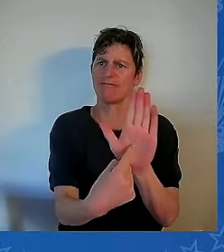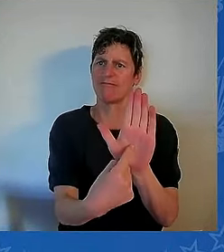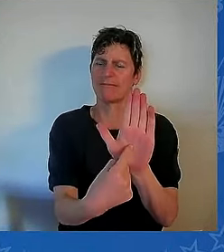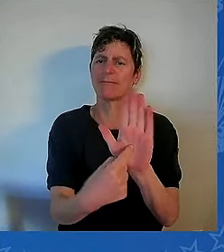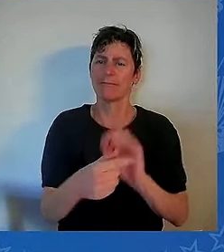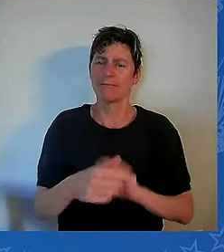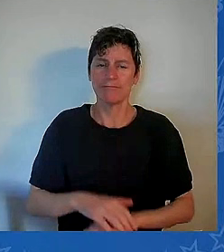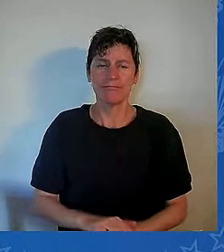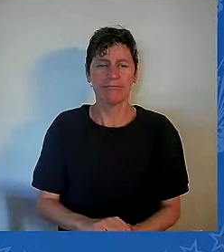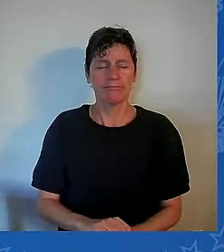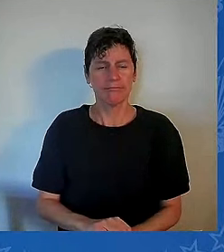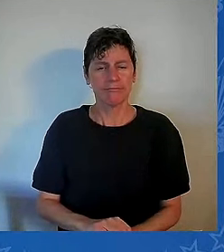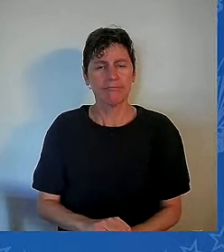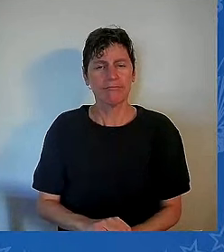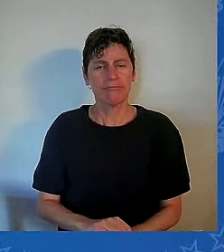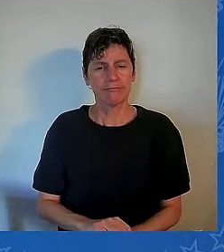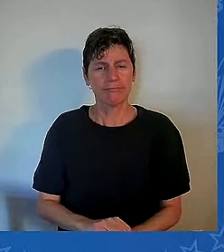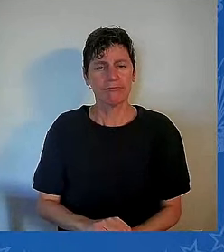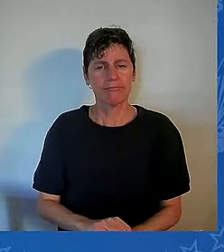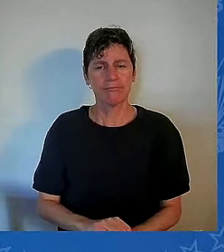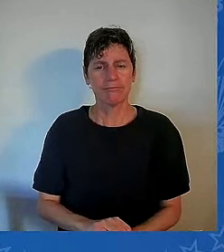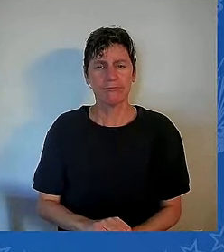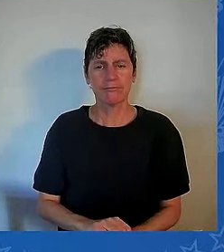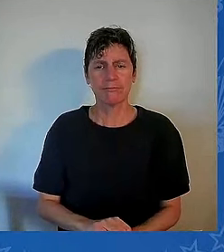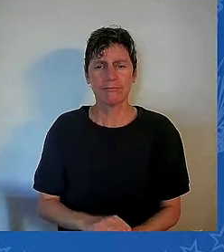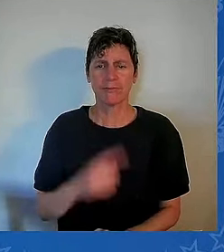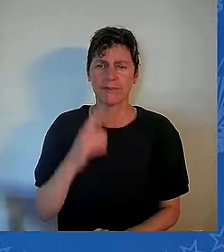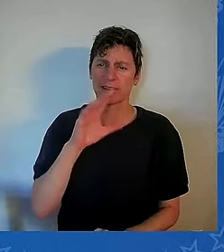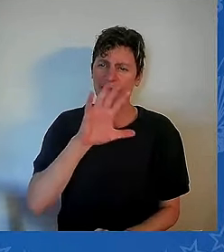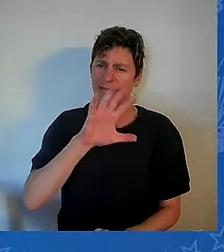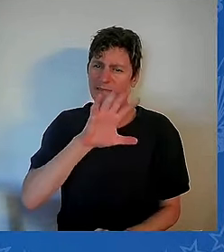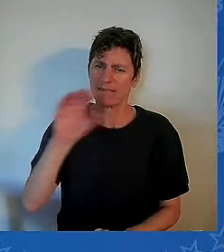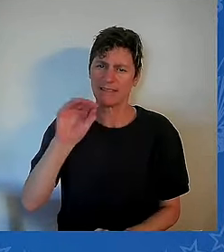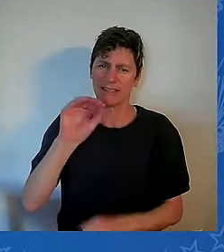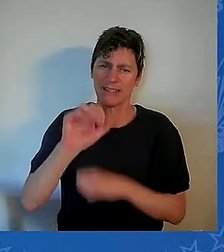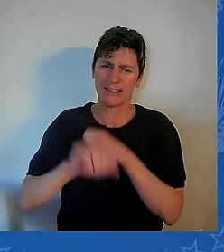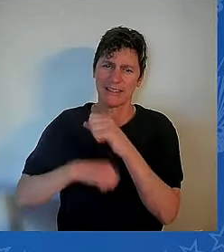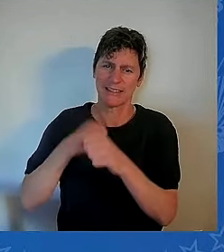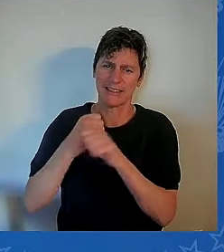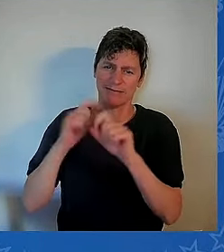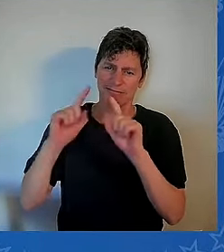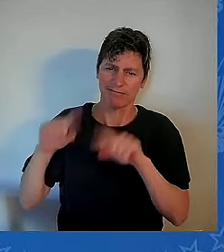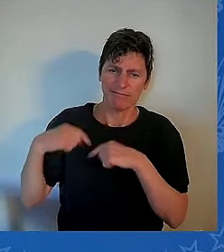Ethel's own iron will and moral courage, she gave it everything she had.